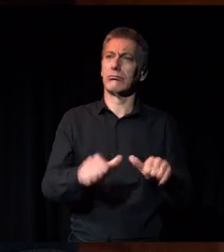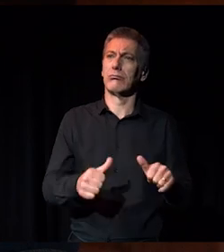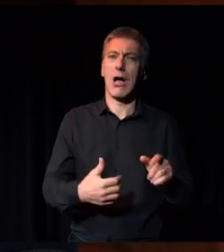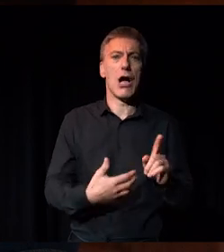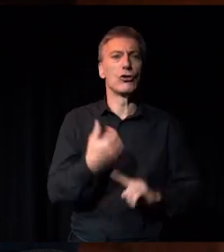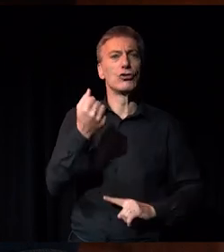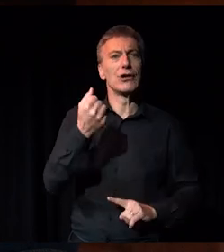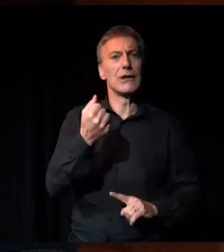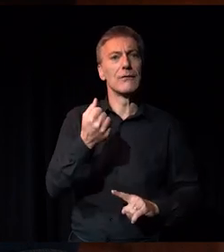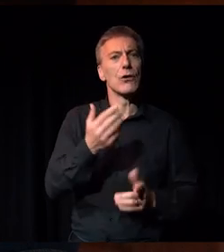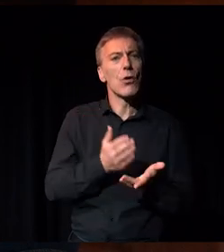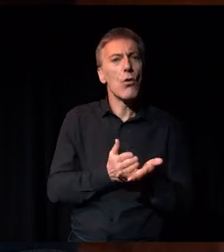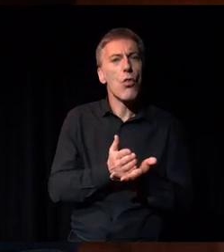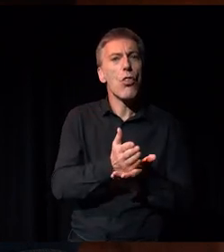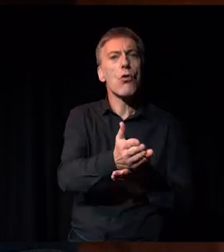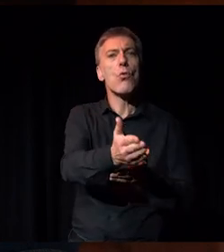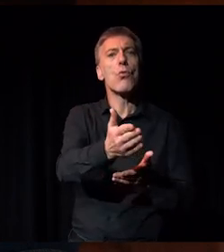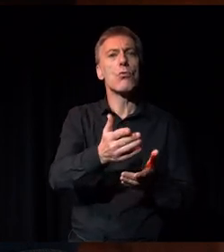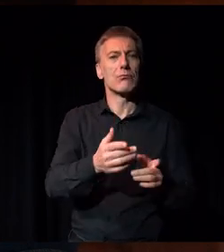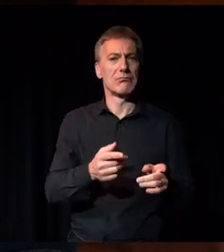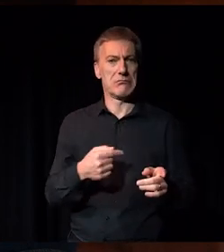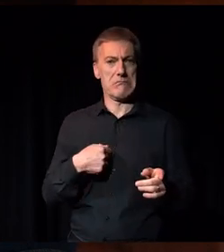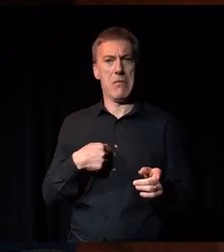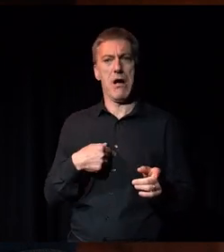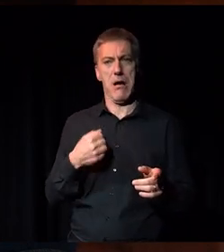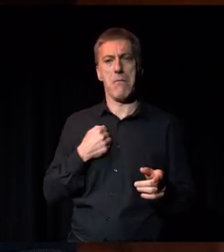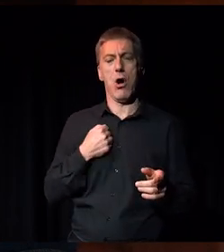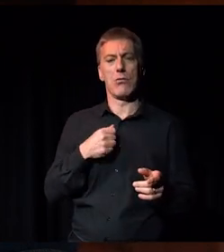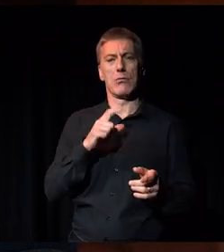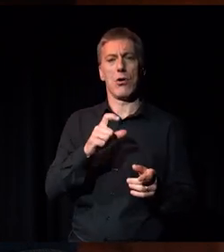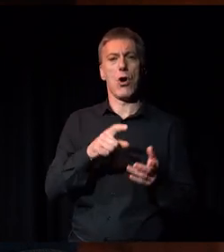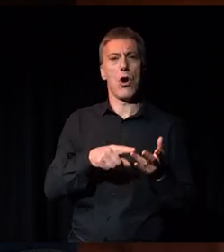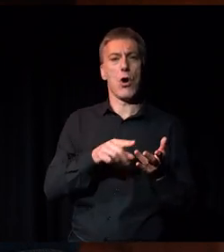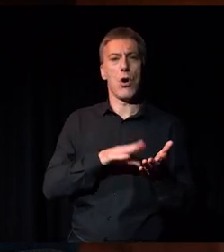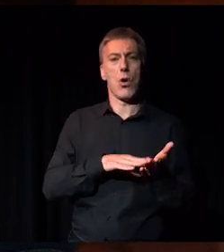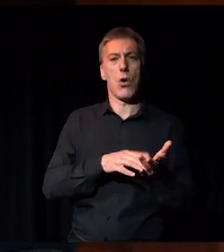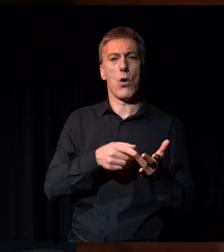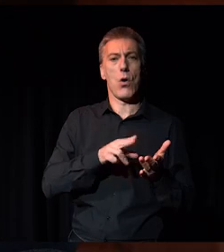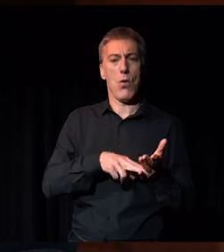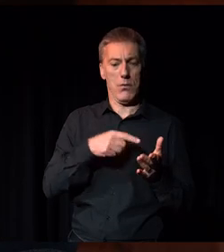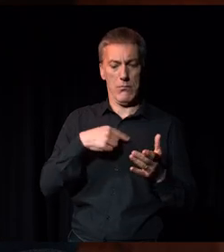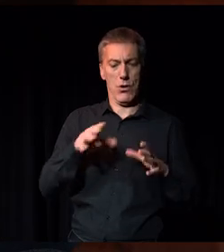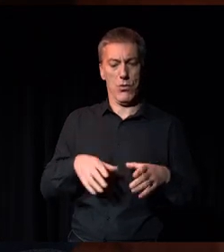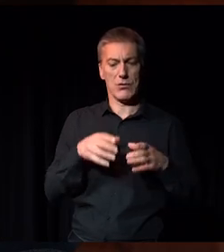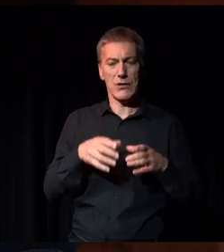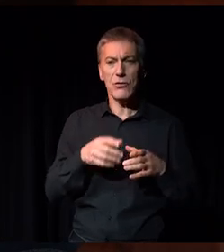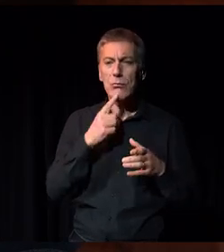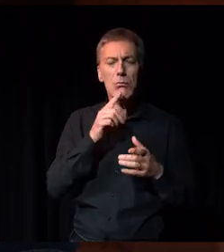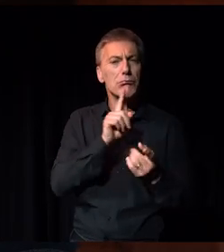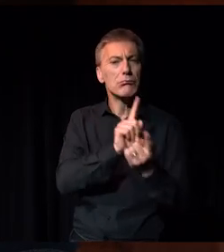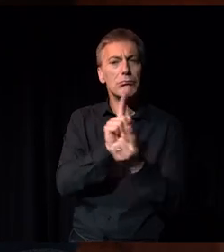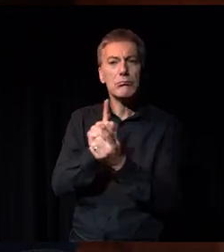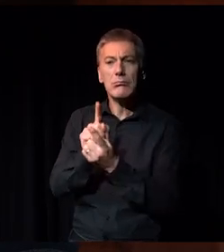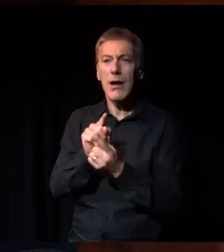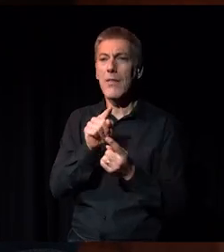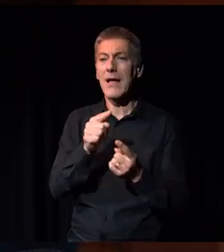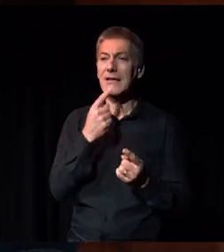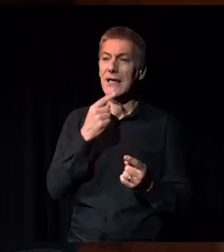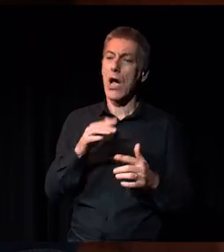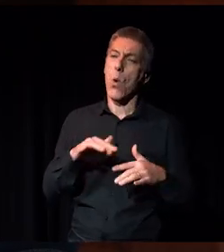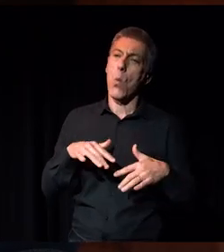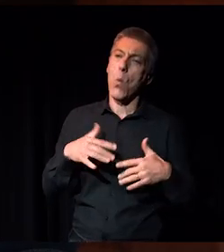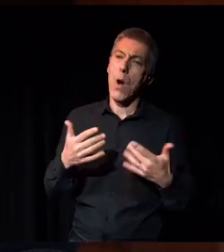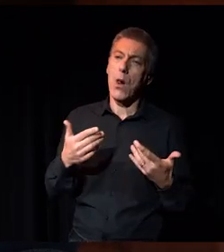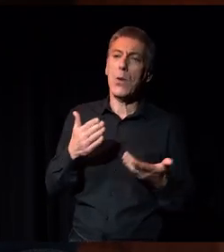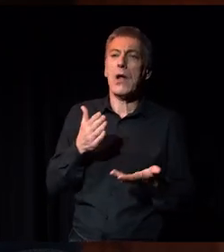experience with the conversations I've had through Common, my experience is that the, the argument that a lot of these organisations present is that, oh, we're